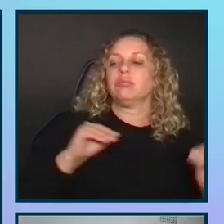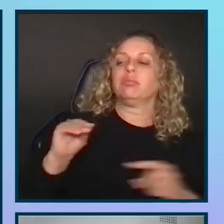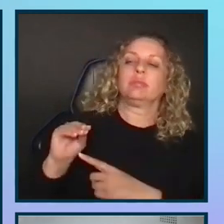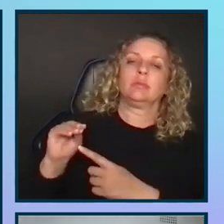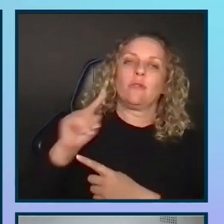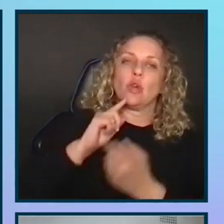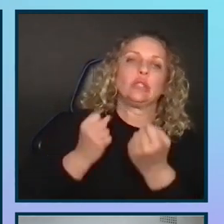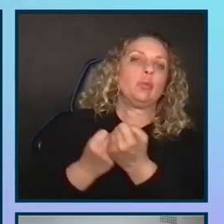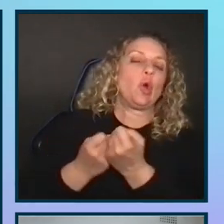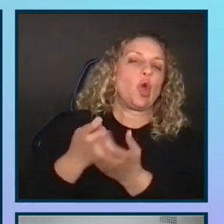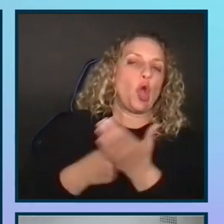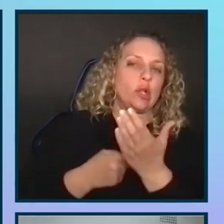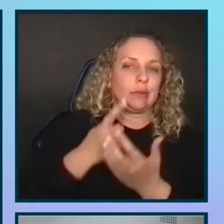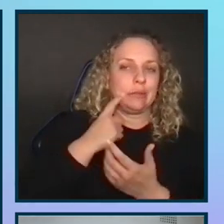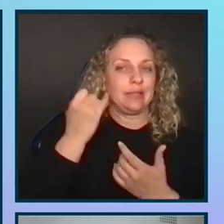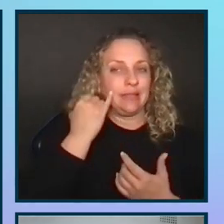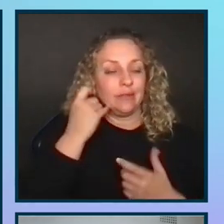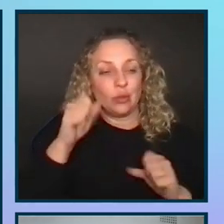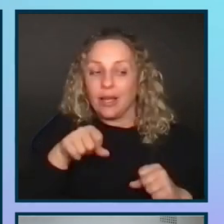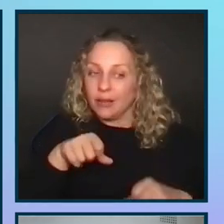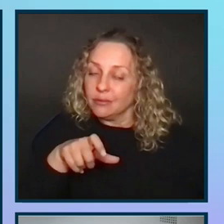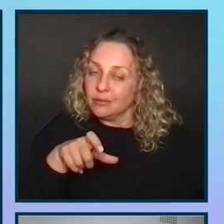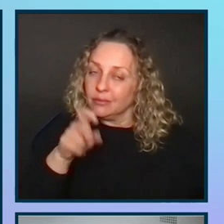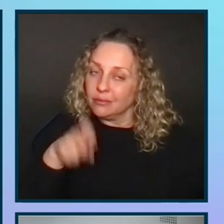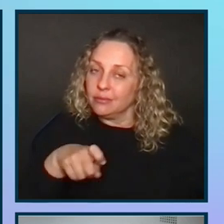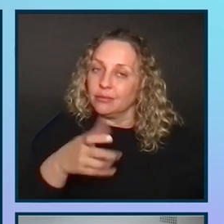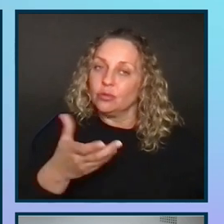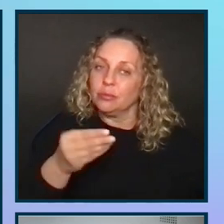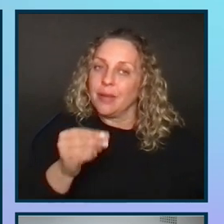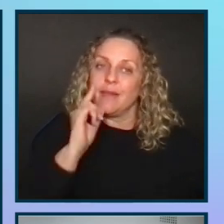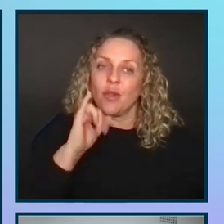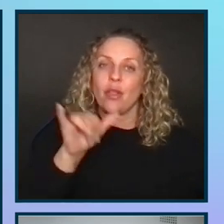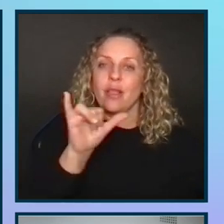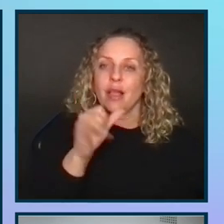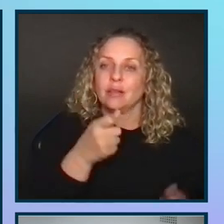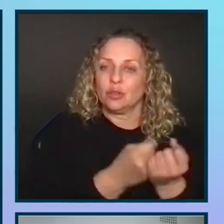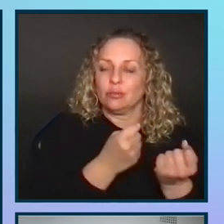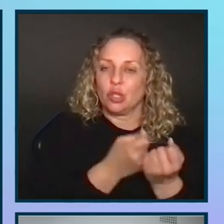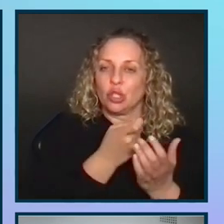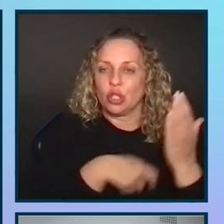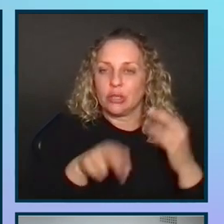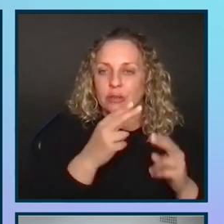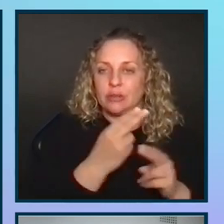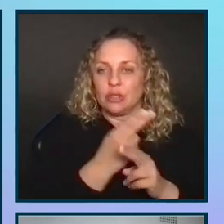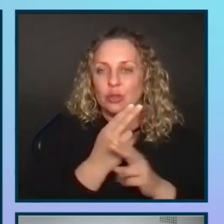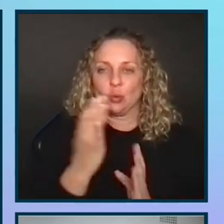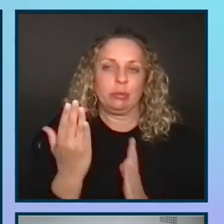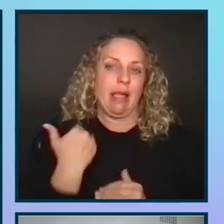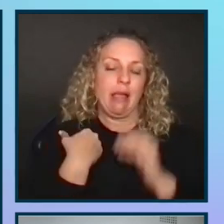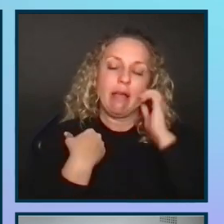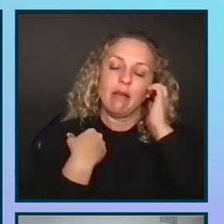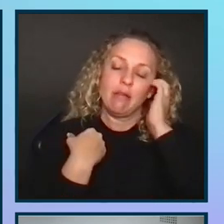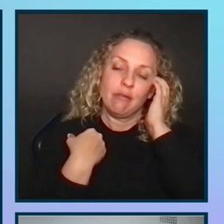costs. And because if you can, you should yeah, pay for those like support costs that the user may have,